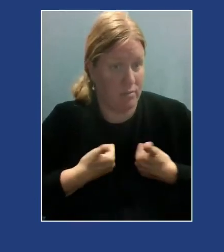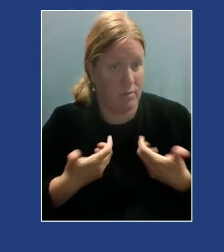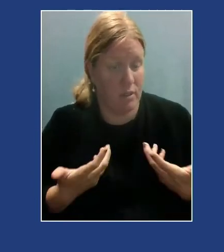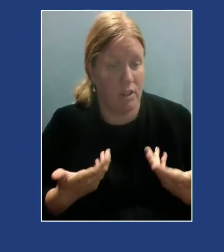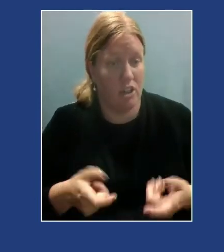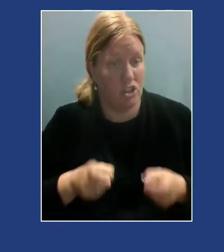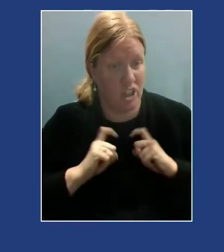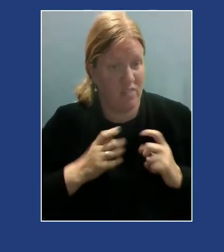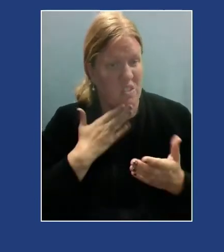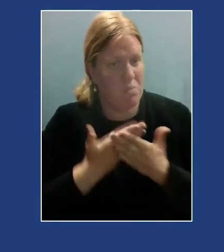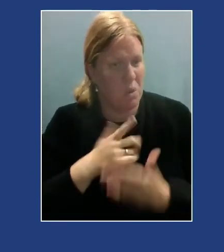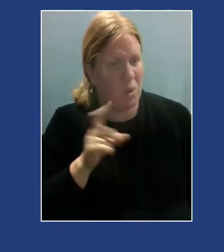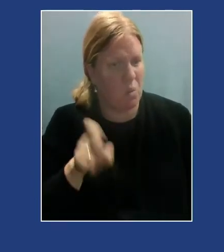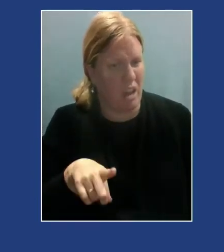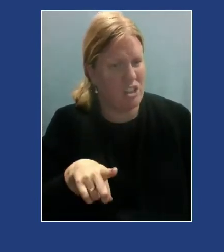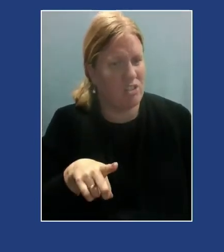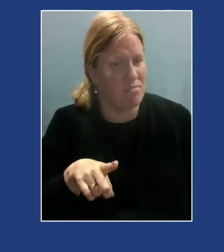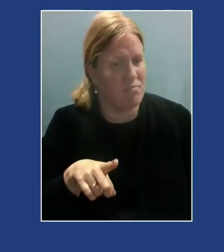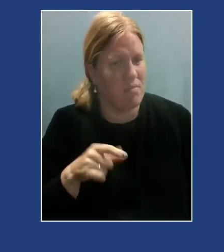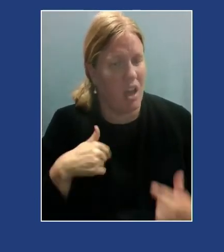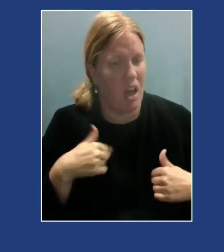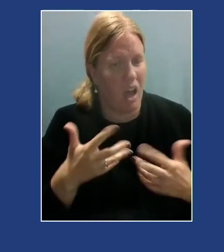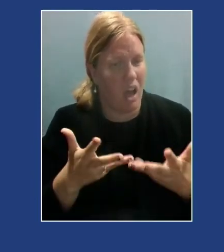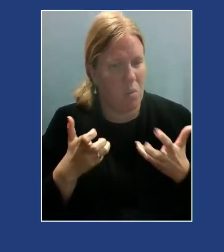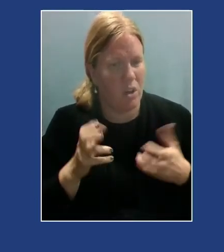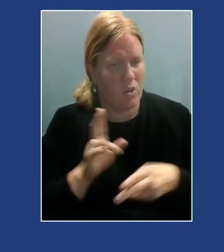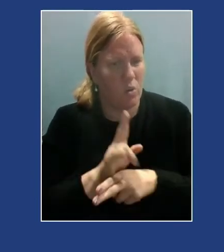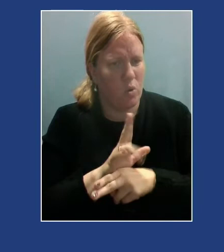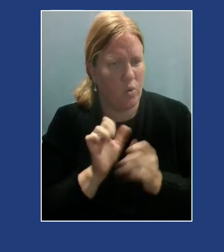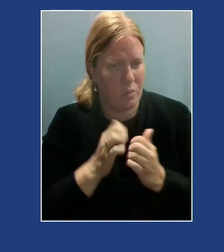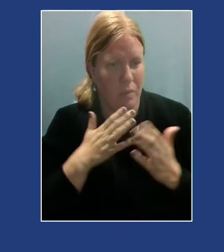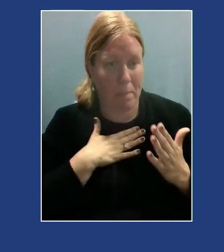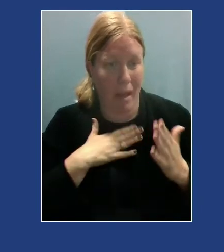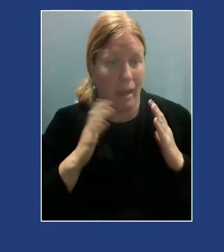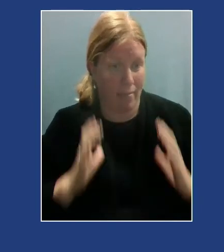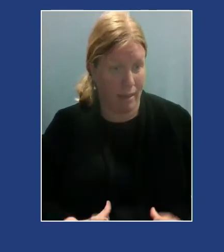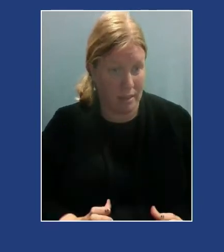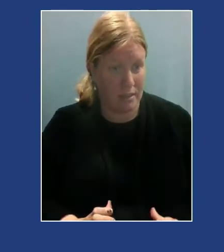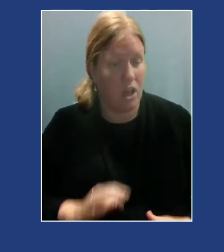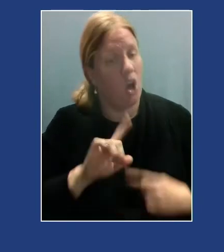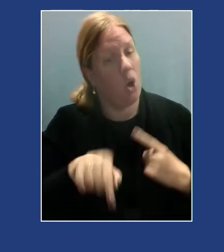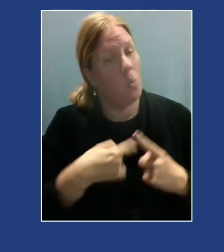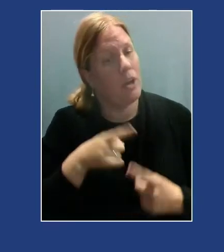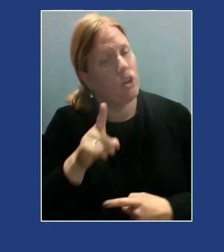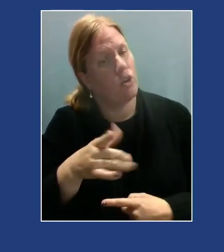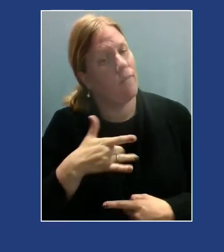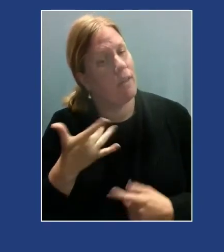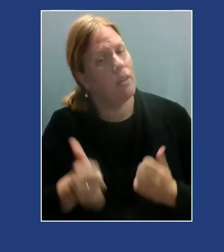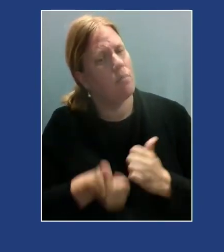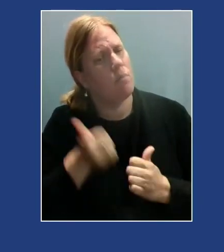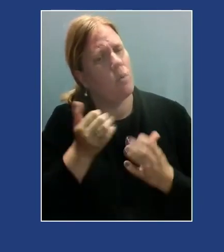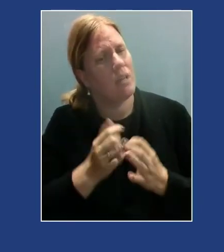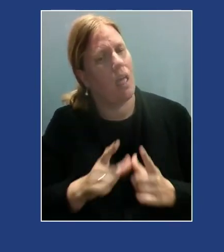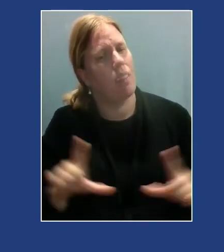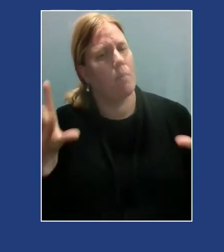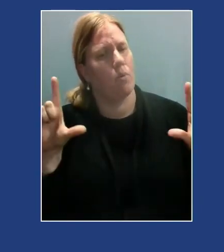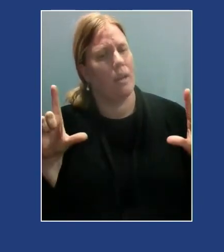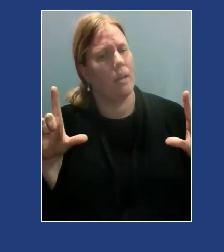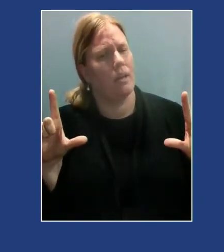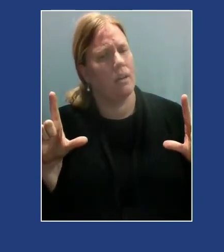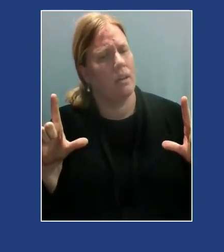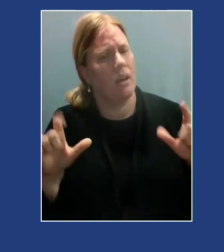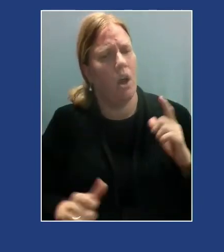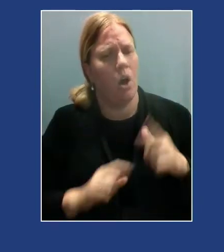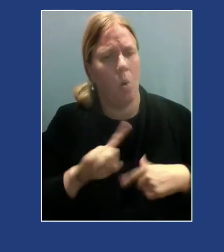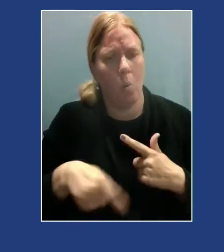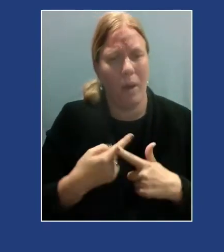really good questions that I use with my clients. When do you feel the most liberated? When do you feel the